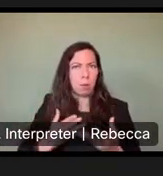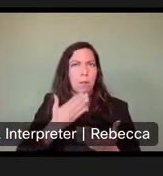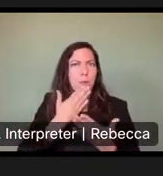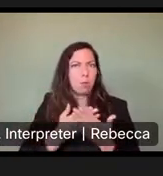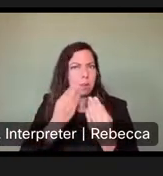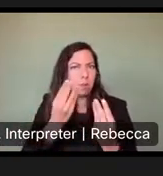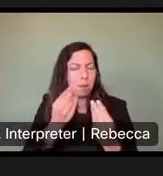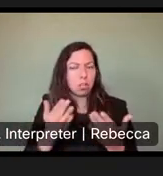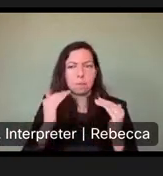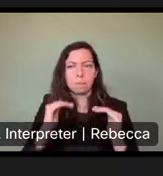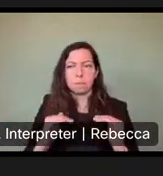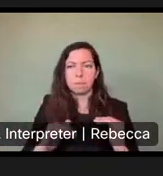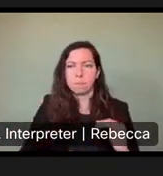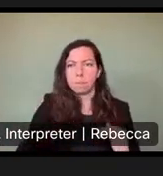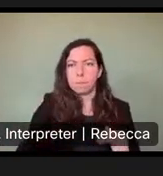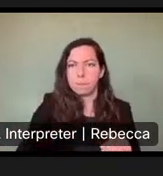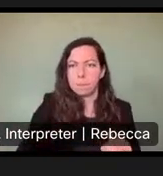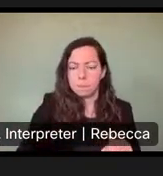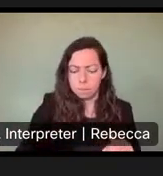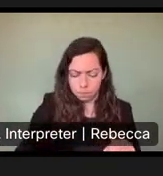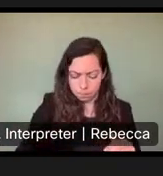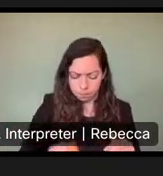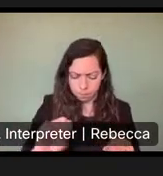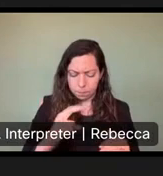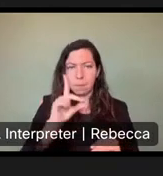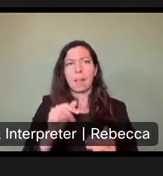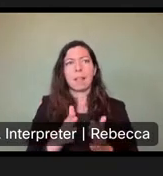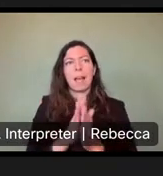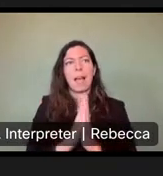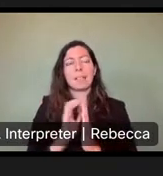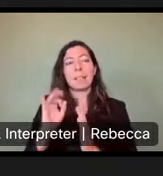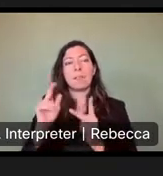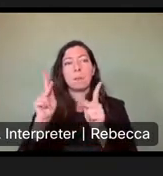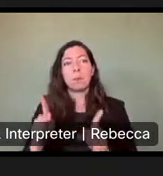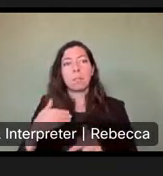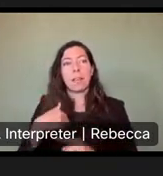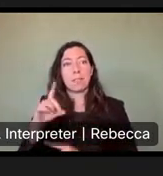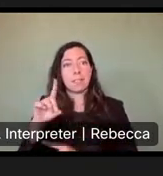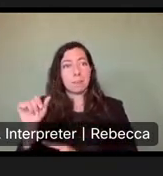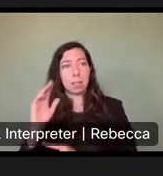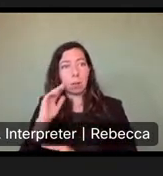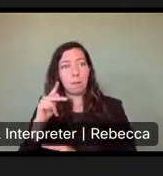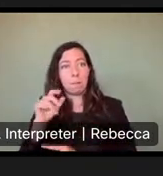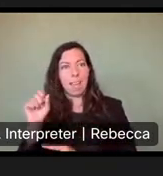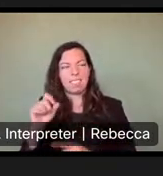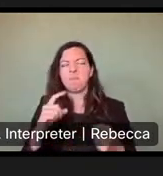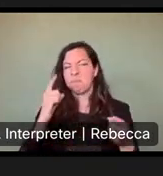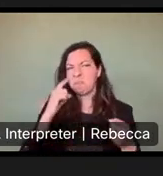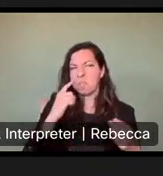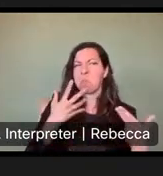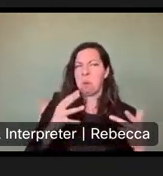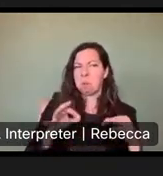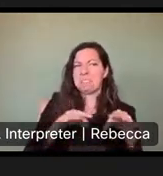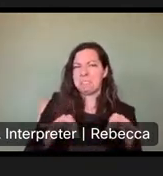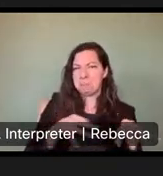Shelley asked, will there be a pass for those with disabilities? Um, I think we've answered that a couple of different times on here. Um,